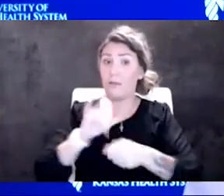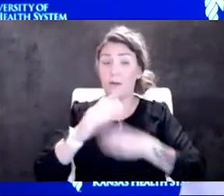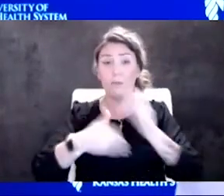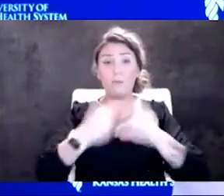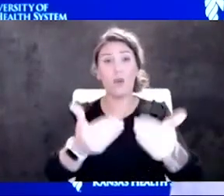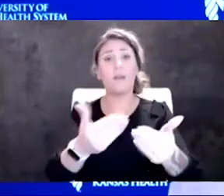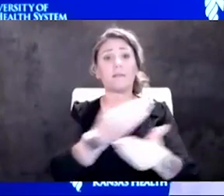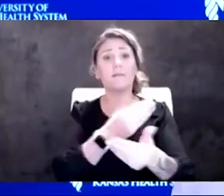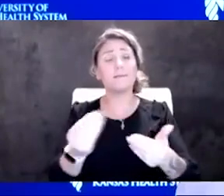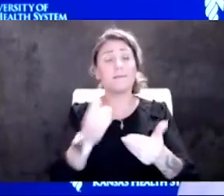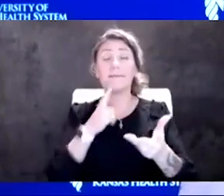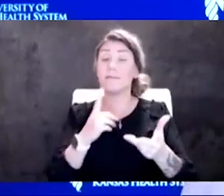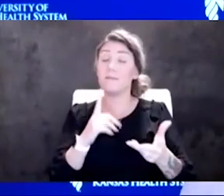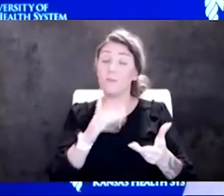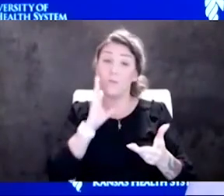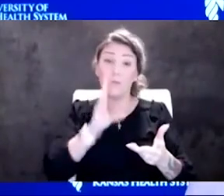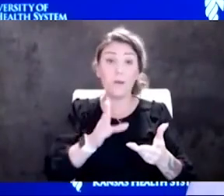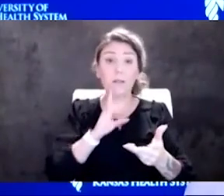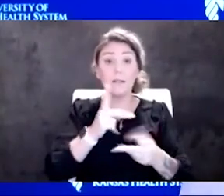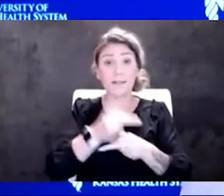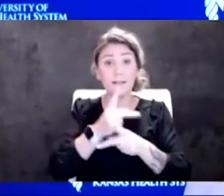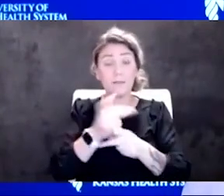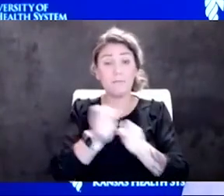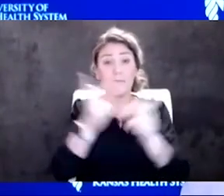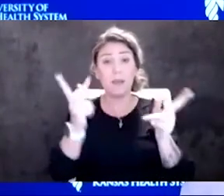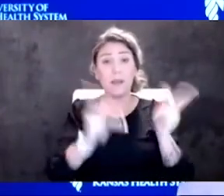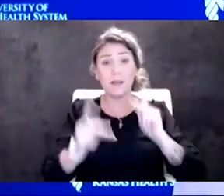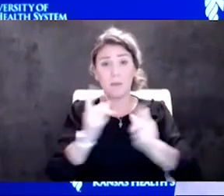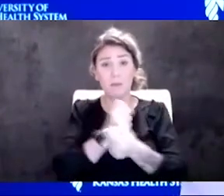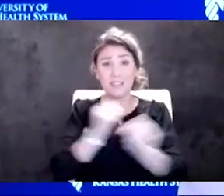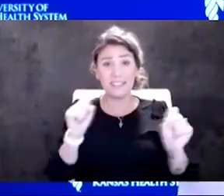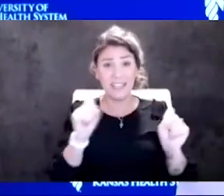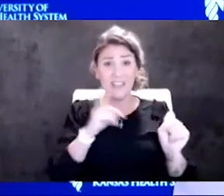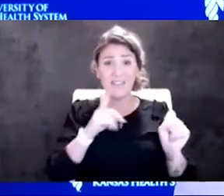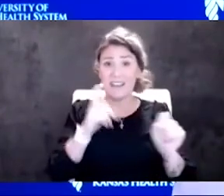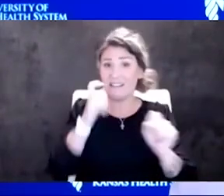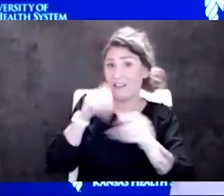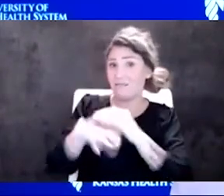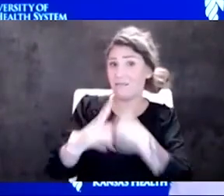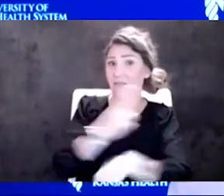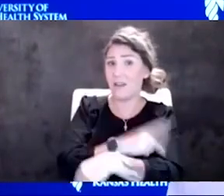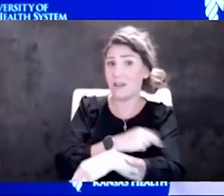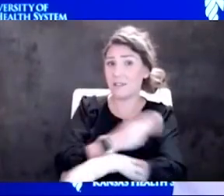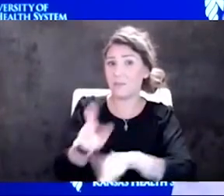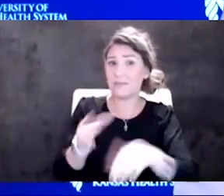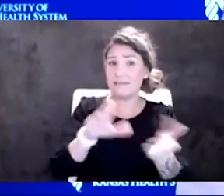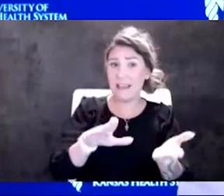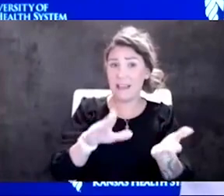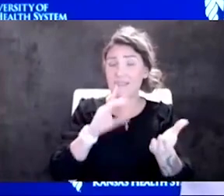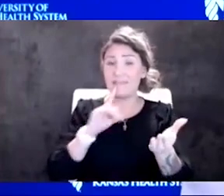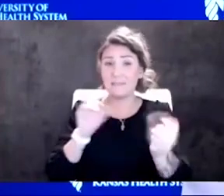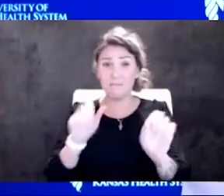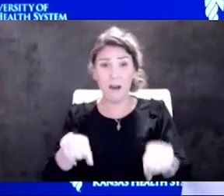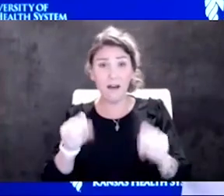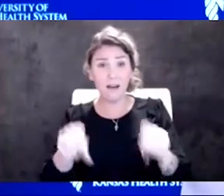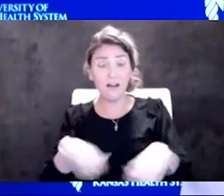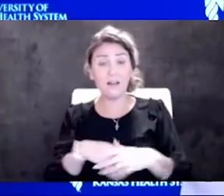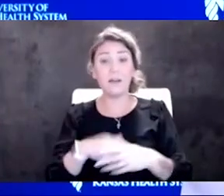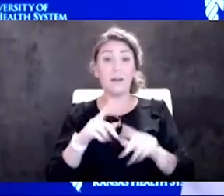process to keep as many people safe out of the hospital and dying as possible. But I don't have a good